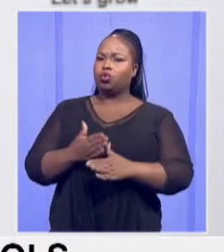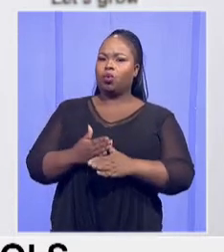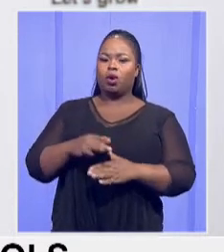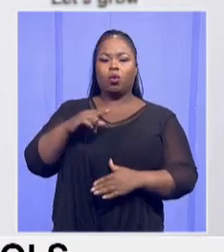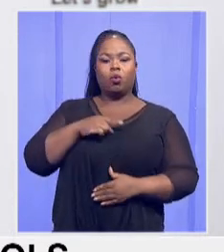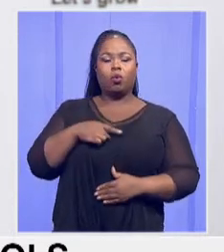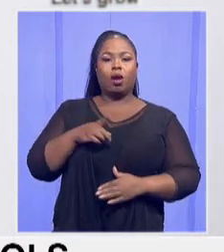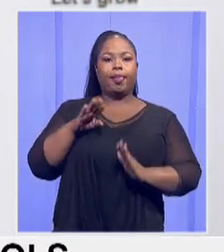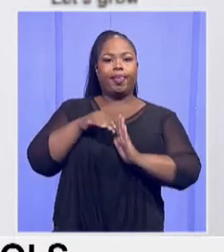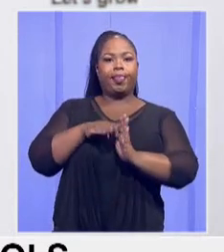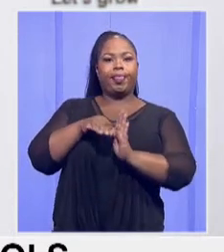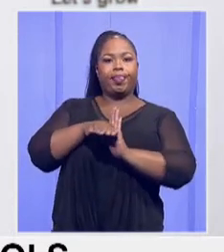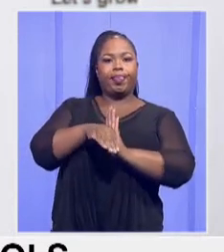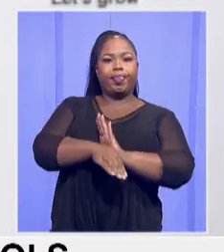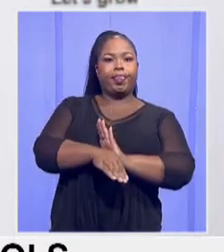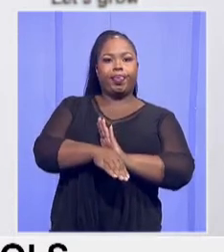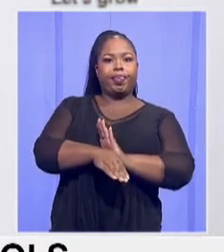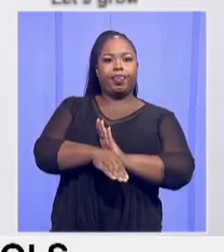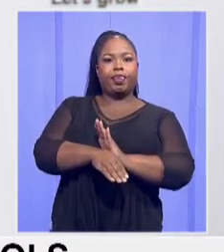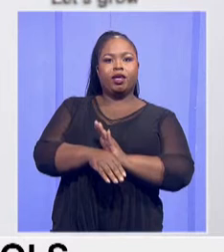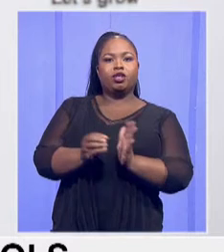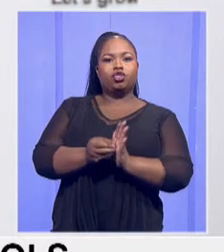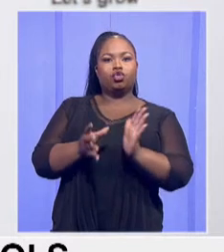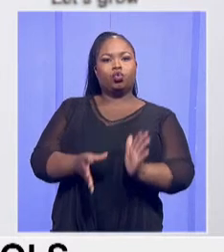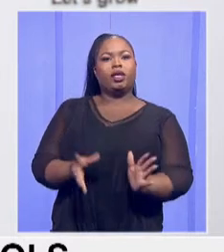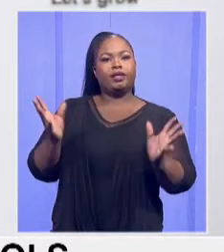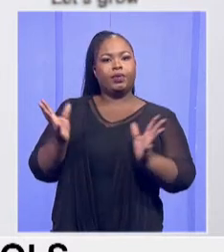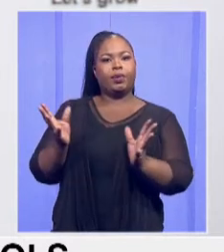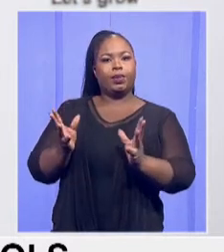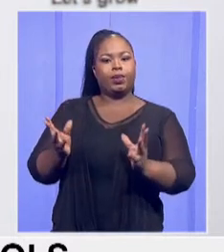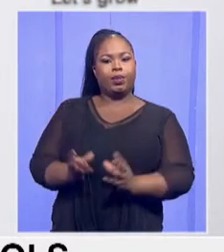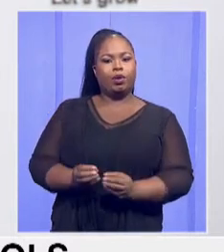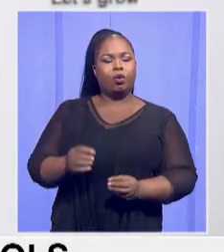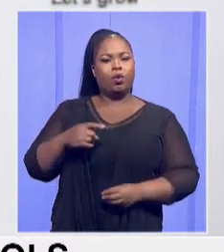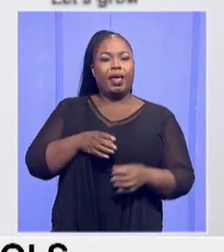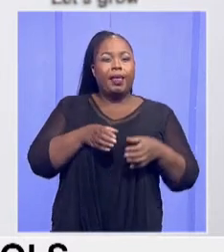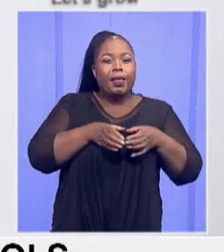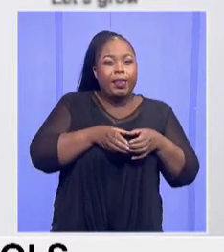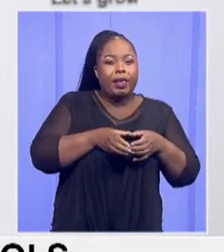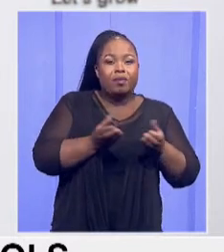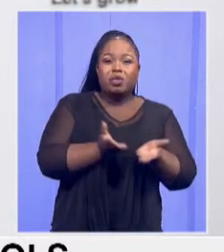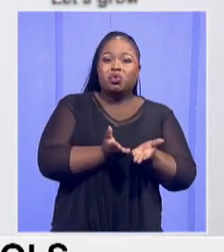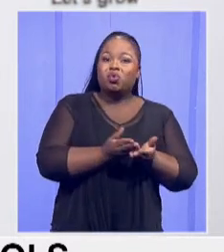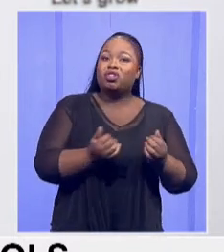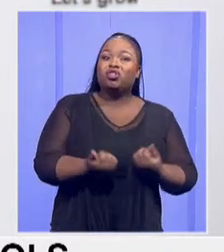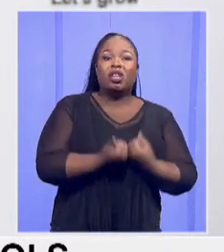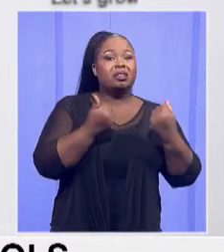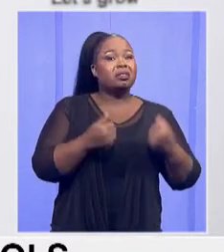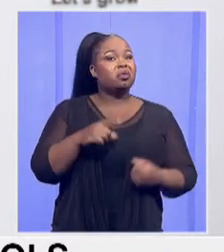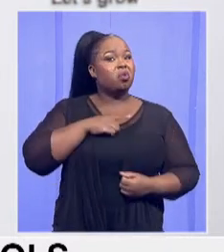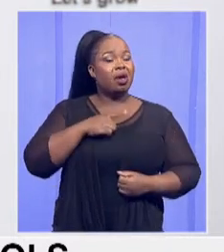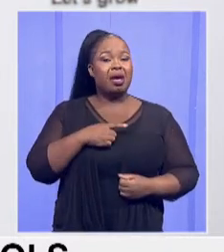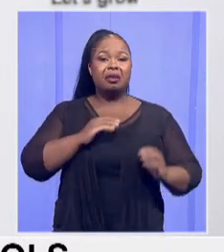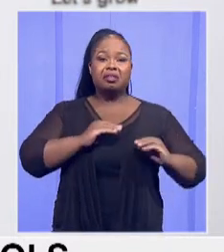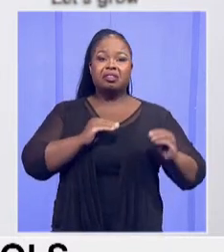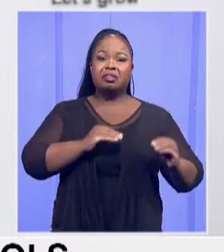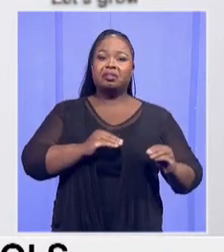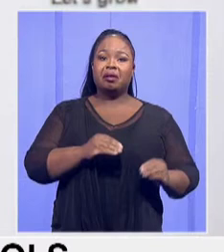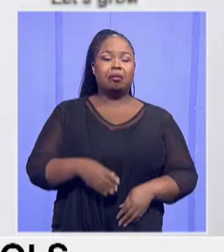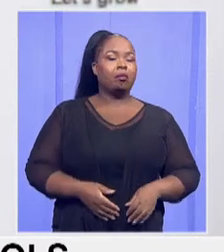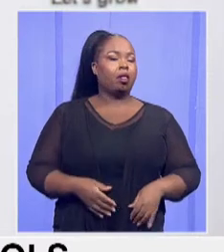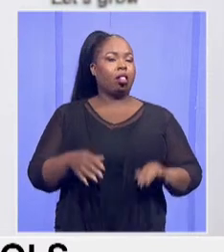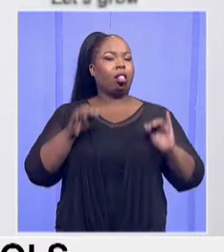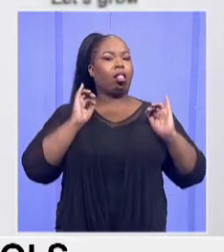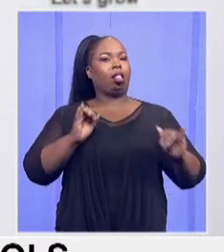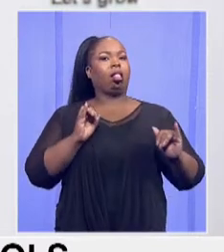declining enrollment numbers. The small schools face a number of challenges, including poor quality of teaching and